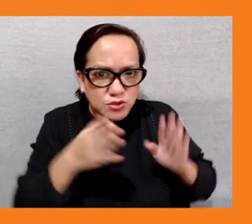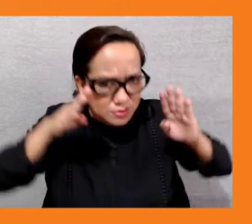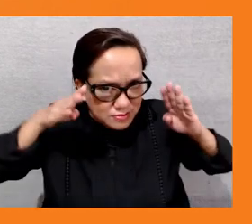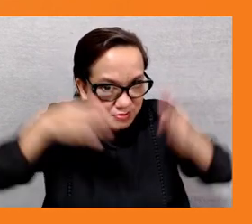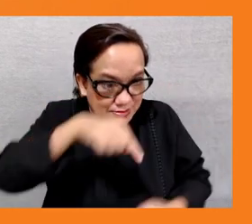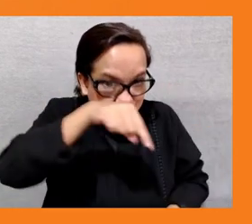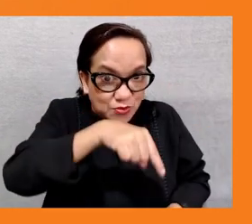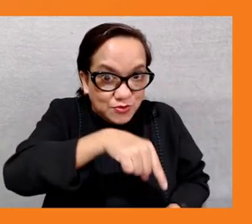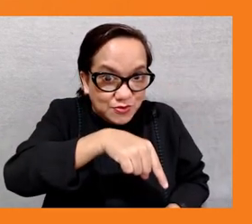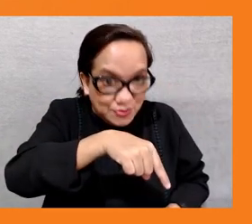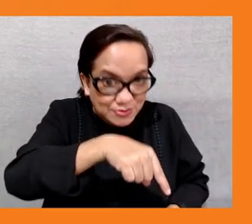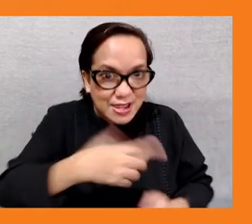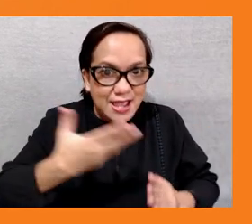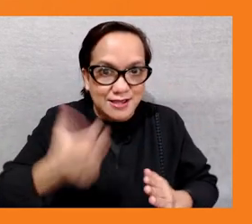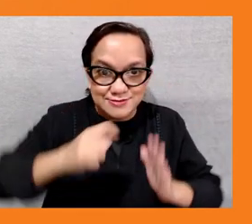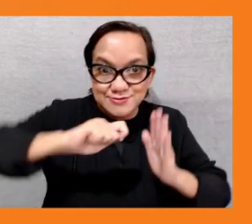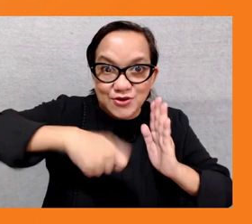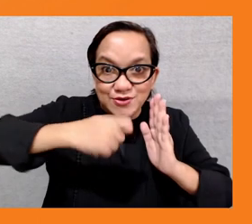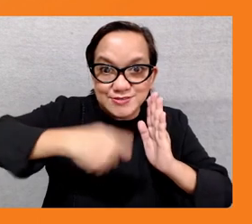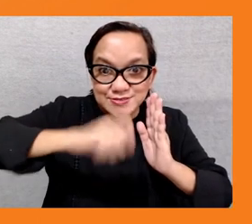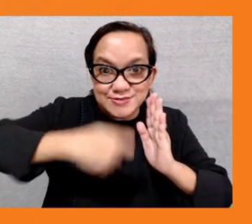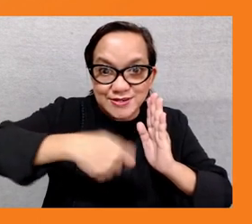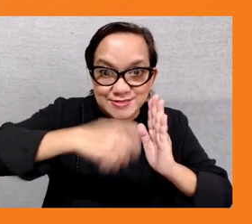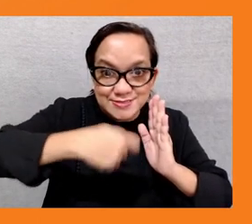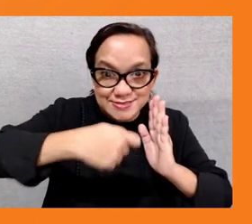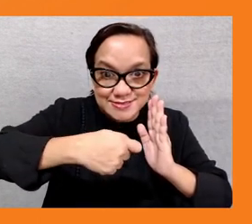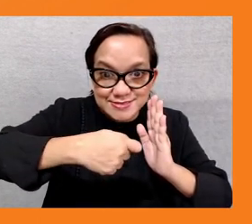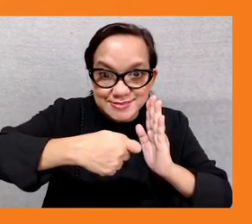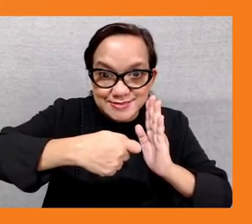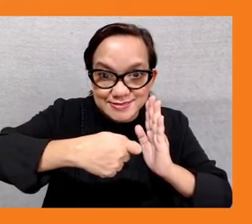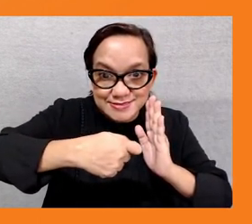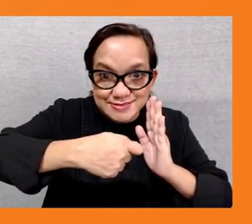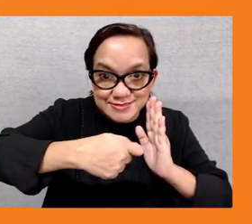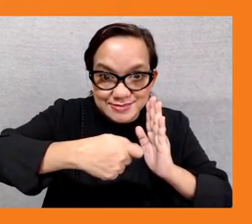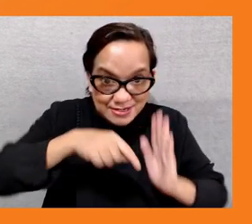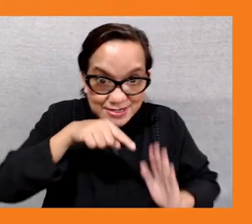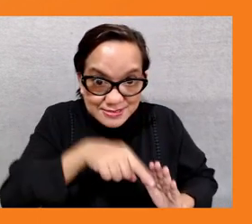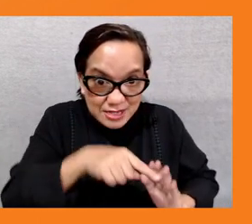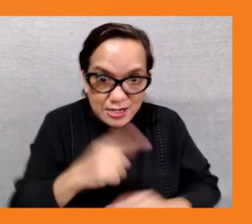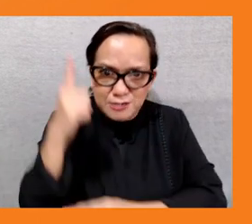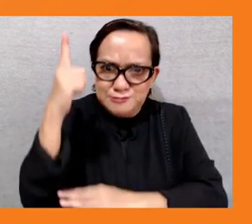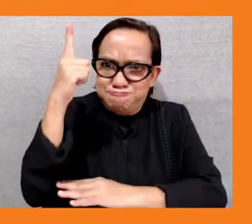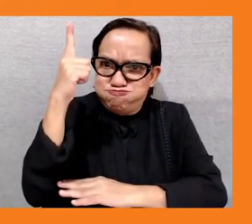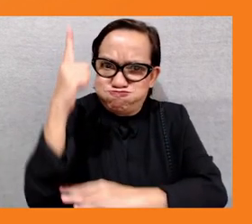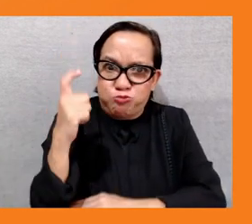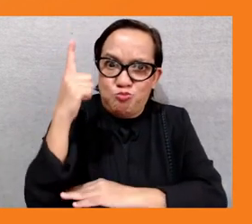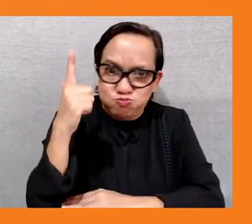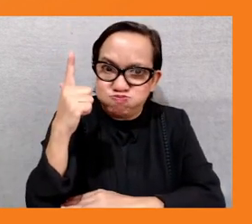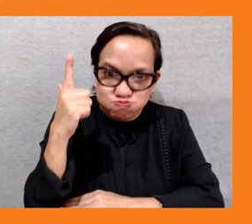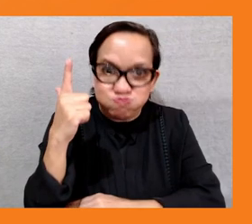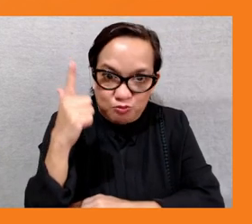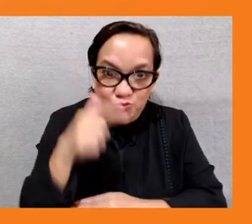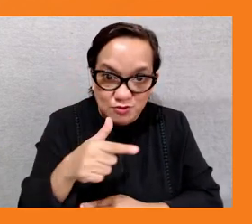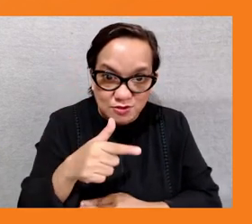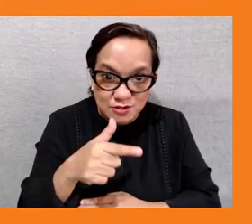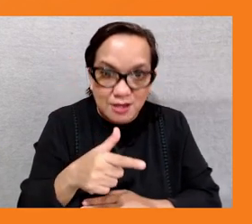activity or climate related program is implemented at that level there may be direct issues on jobs or